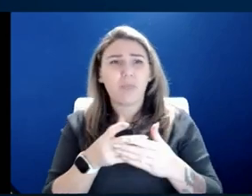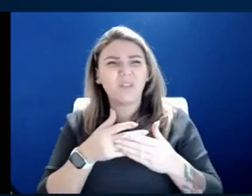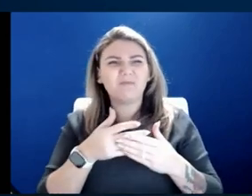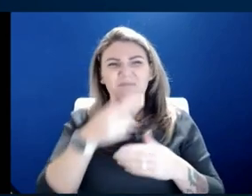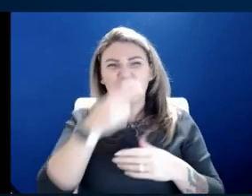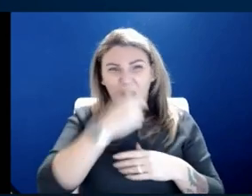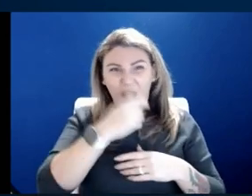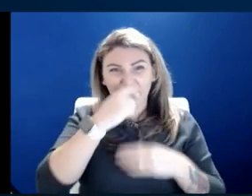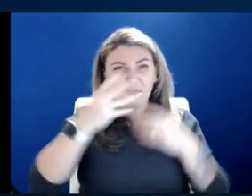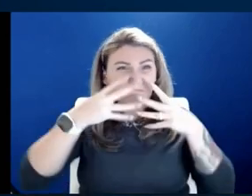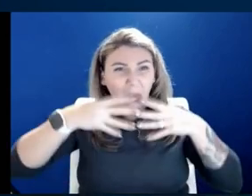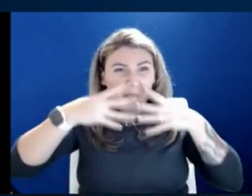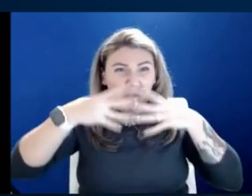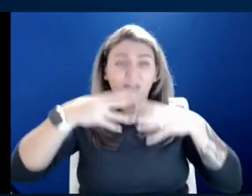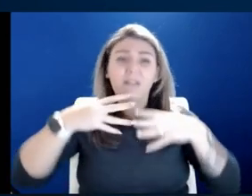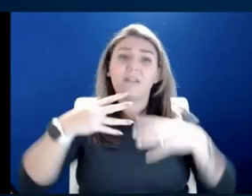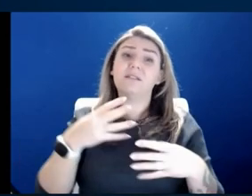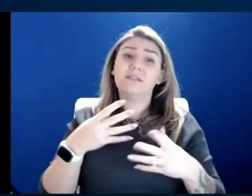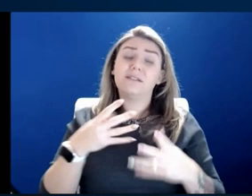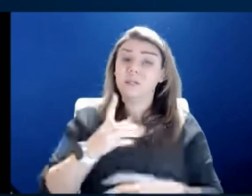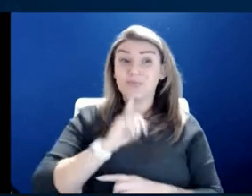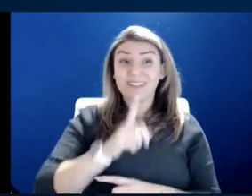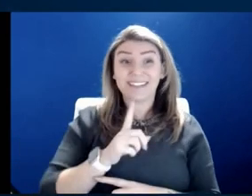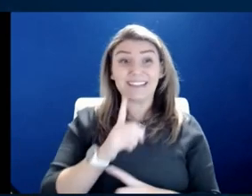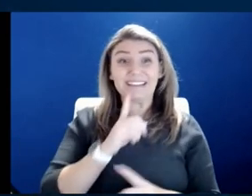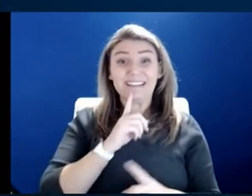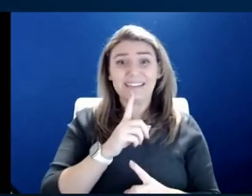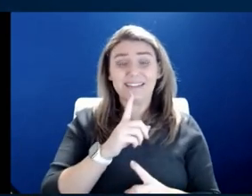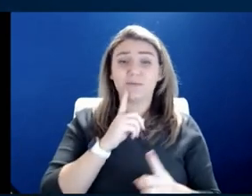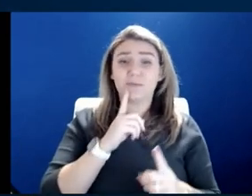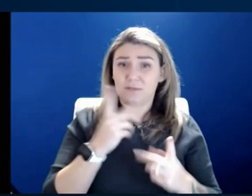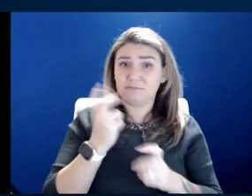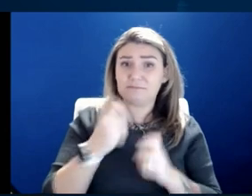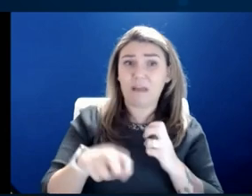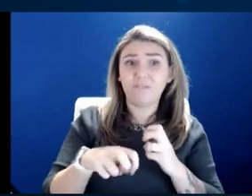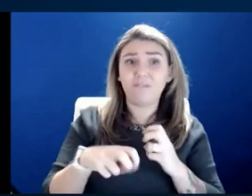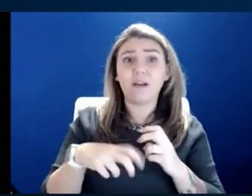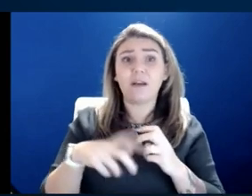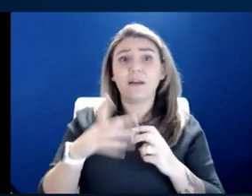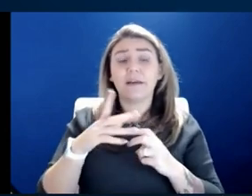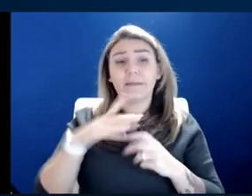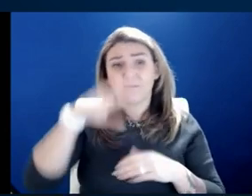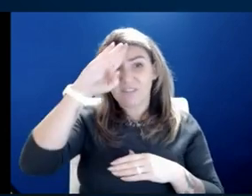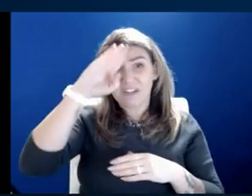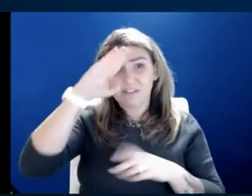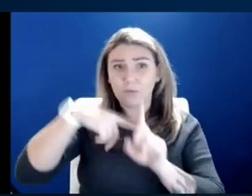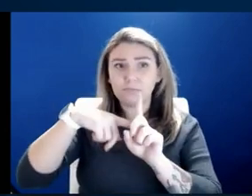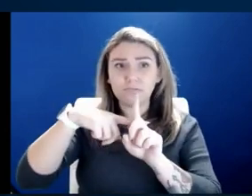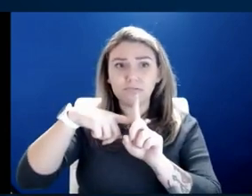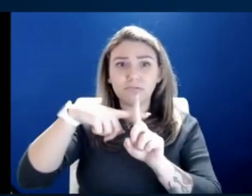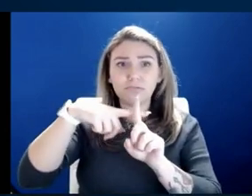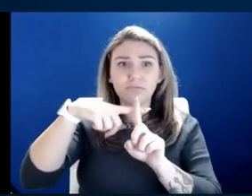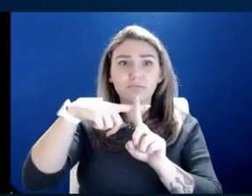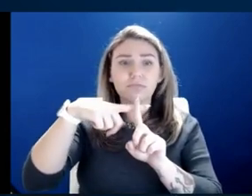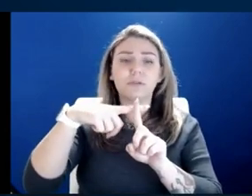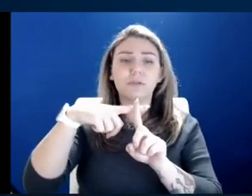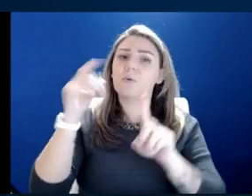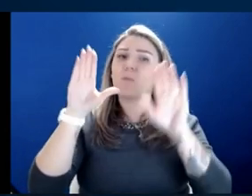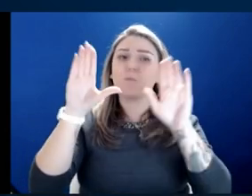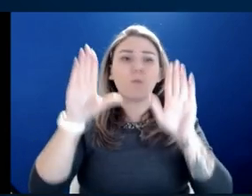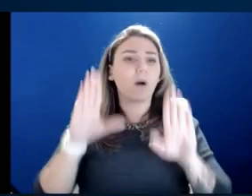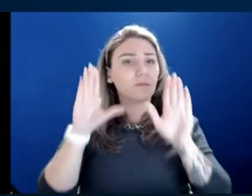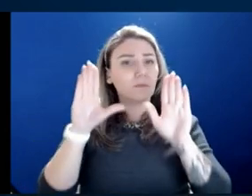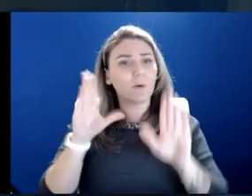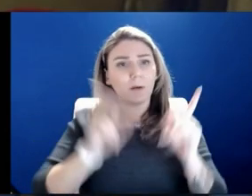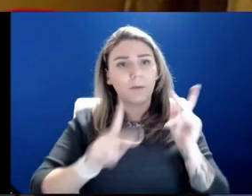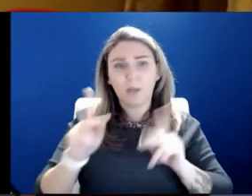all that. And, um, so it was, it was trying, you know, the fever got pretty high, but we had some wonderful, uh, folks